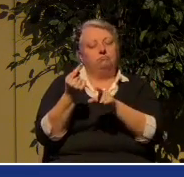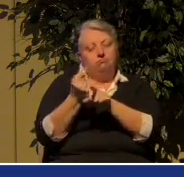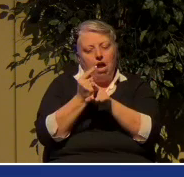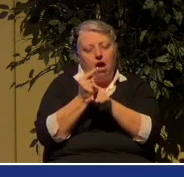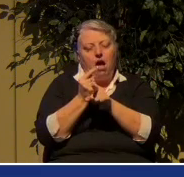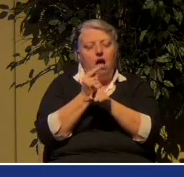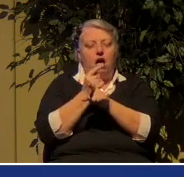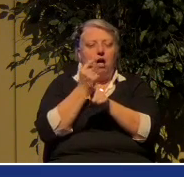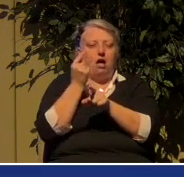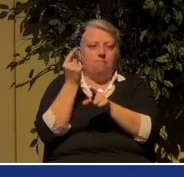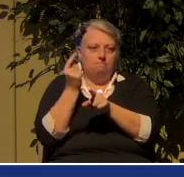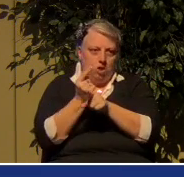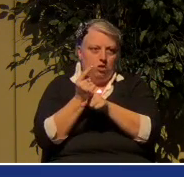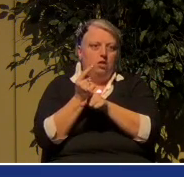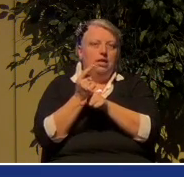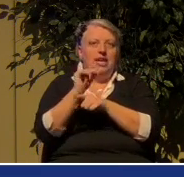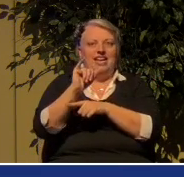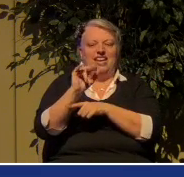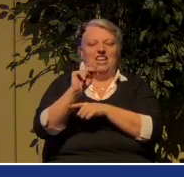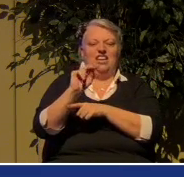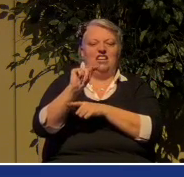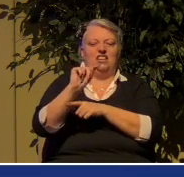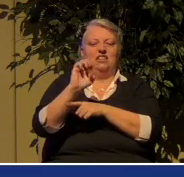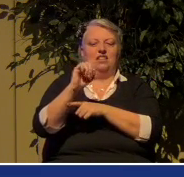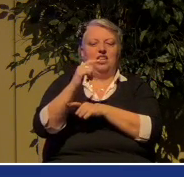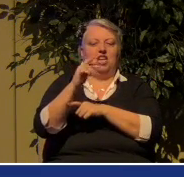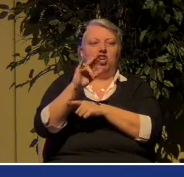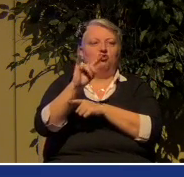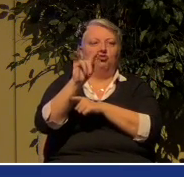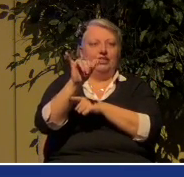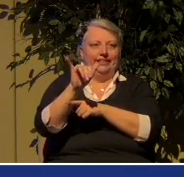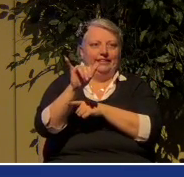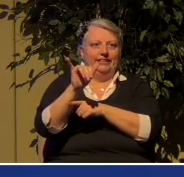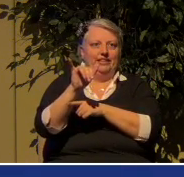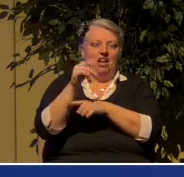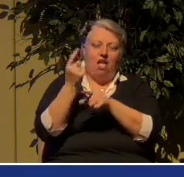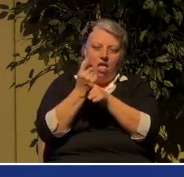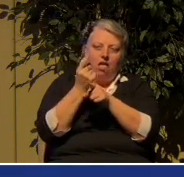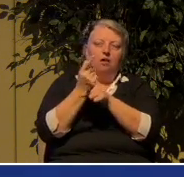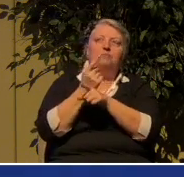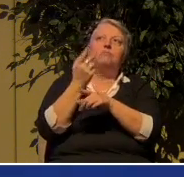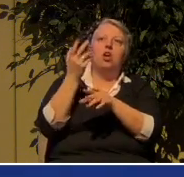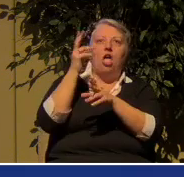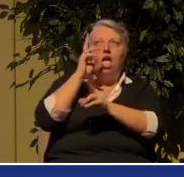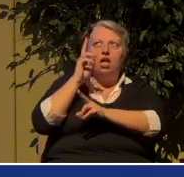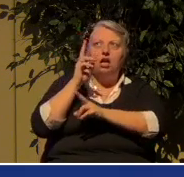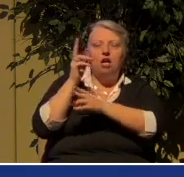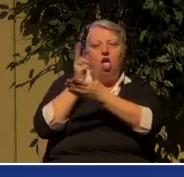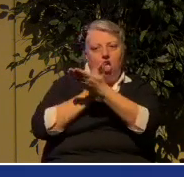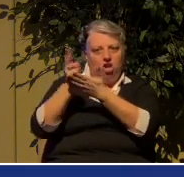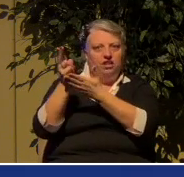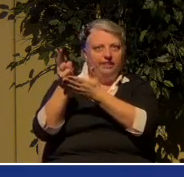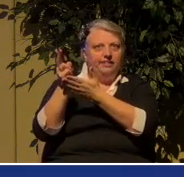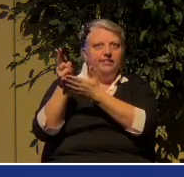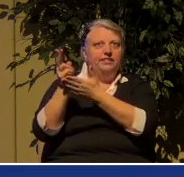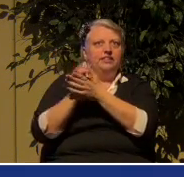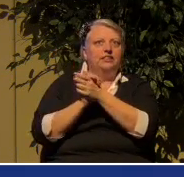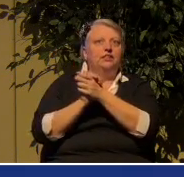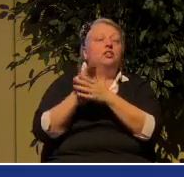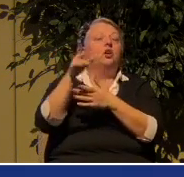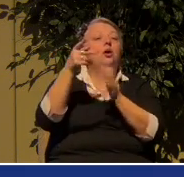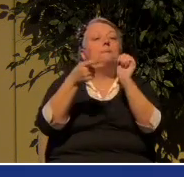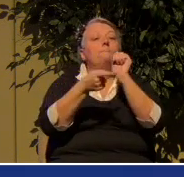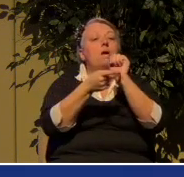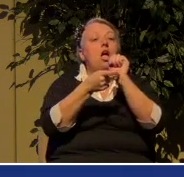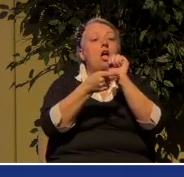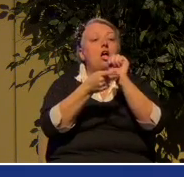integrity. We must use the Scriptures with integrity. Paul writing